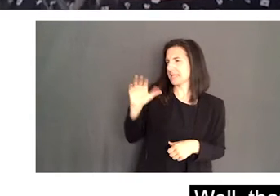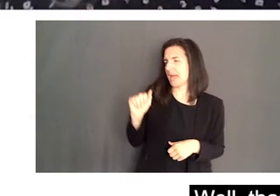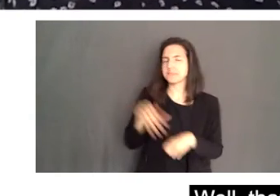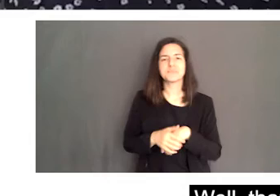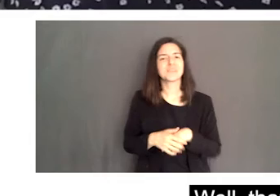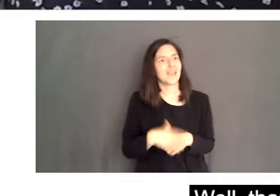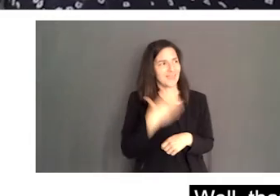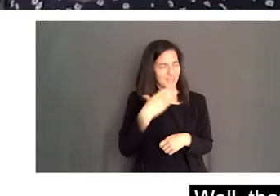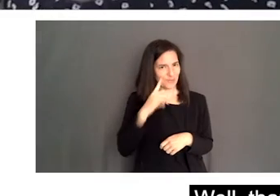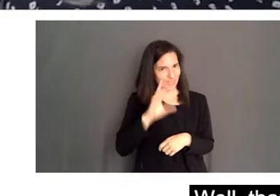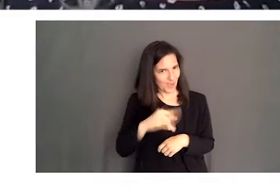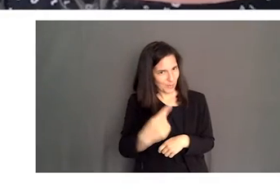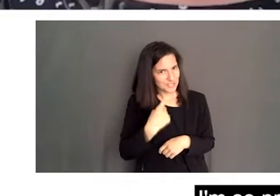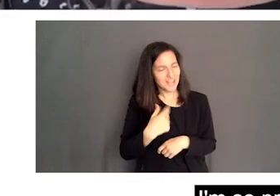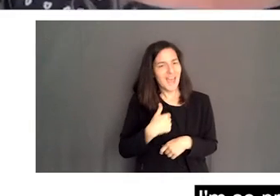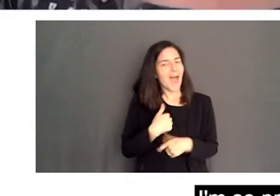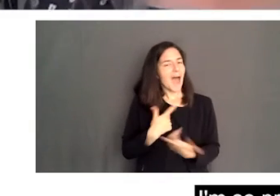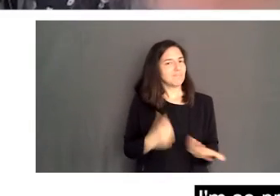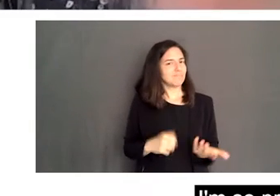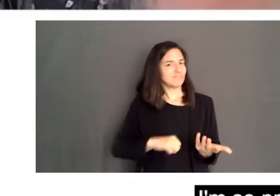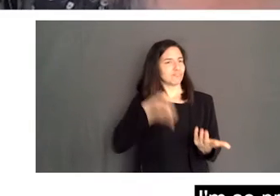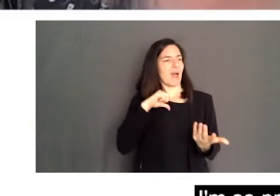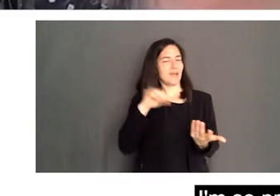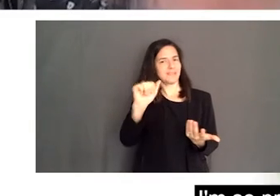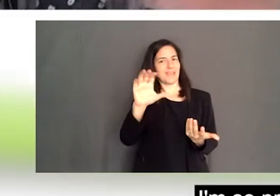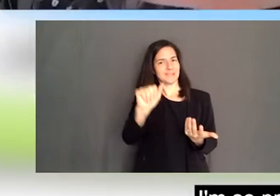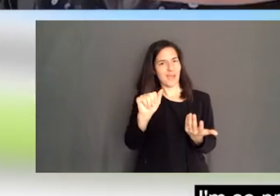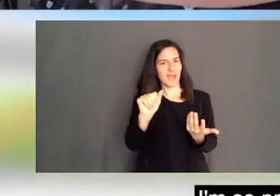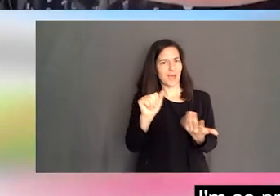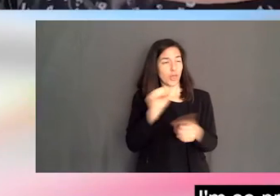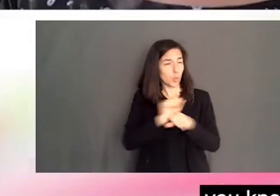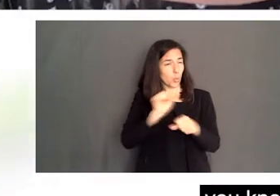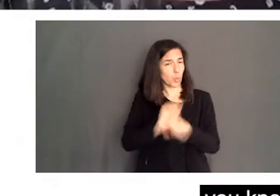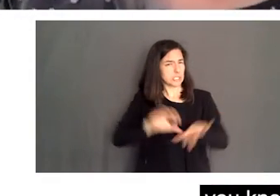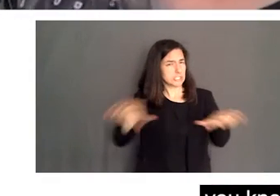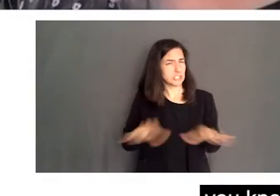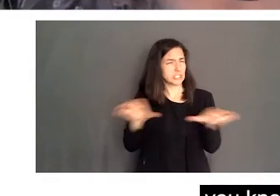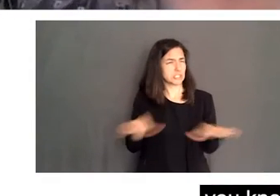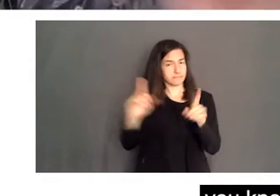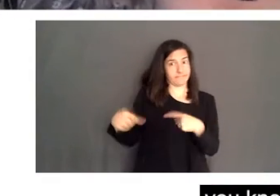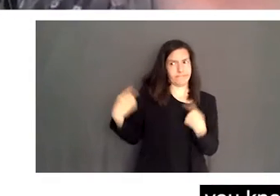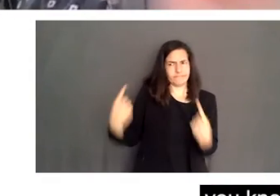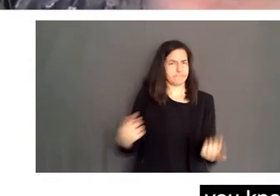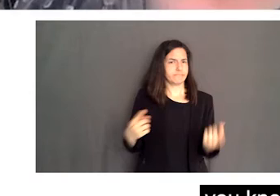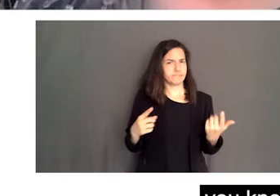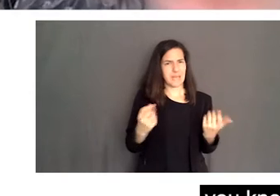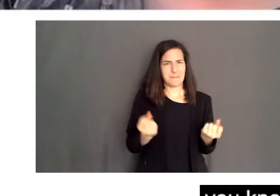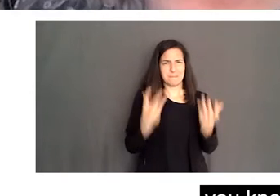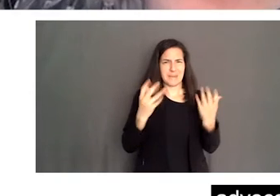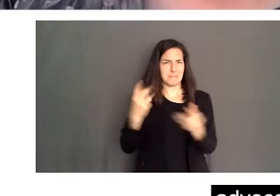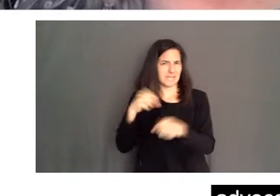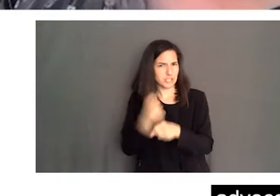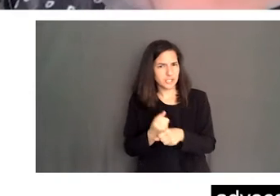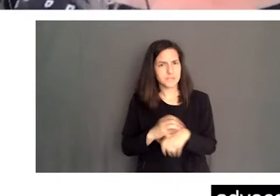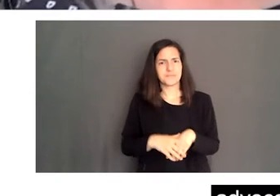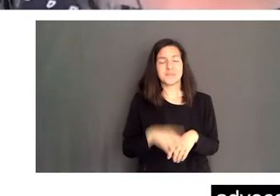thank you for the question. You know, I'm so proud of the ACA, the work that was done, you know, for decades. And disability rights